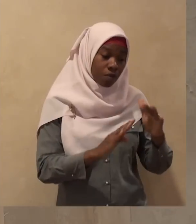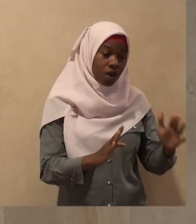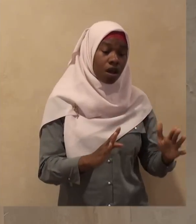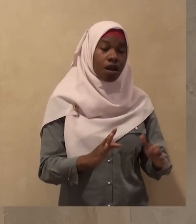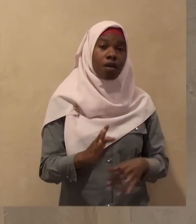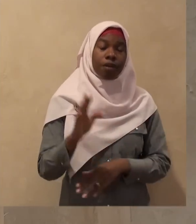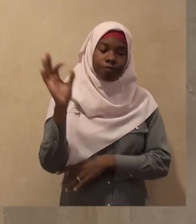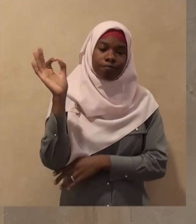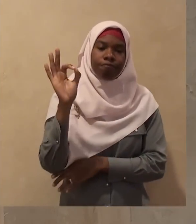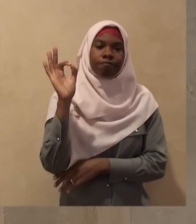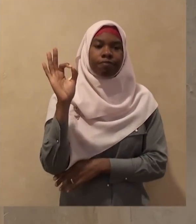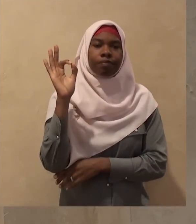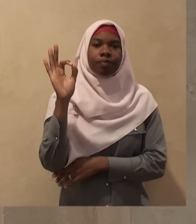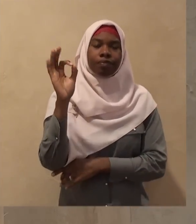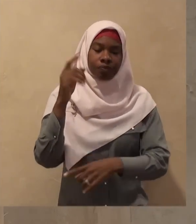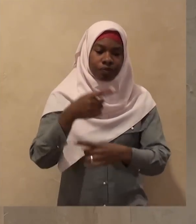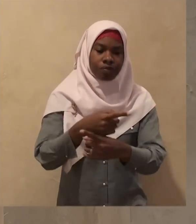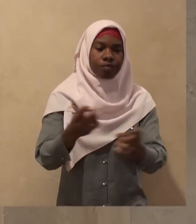those